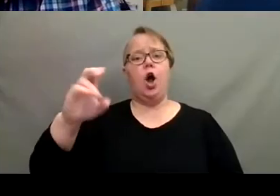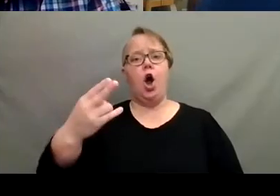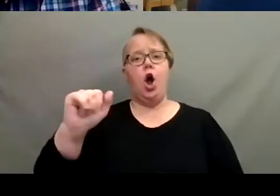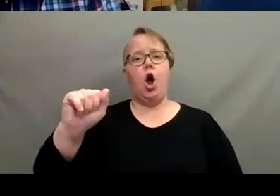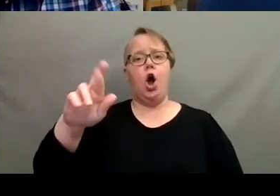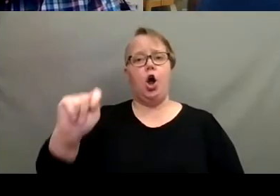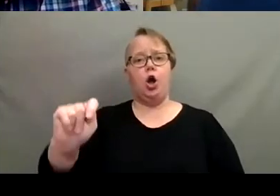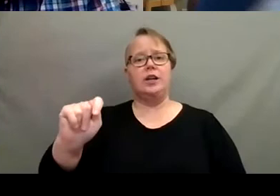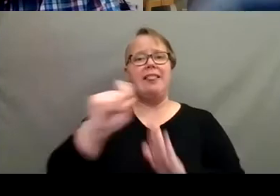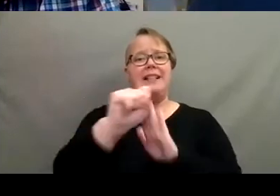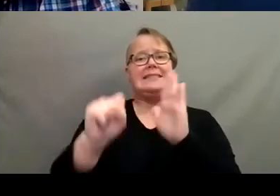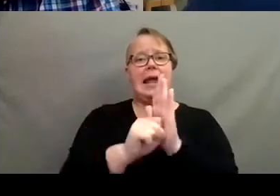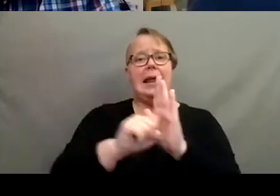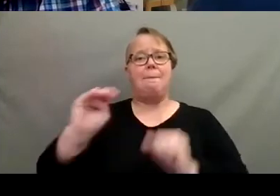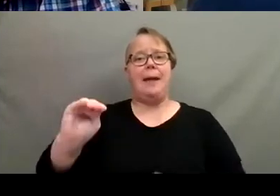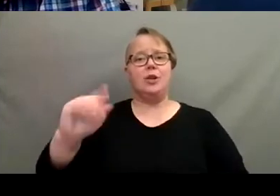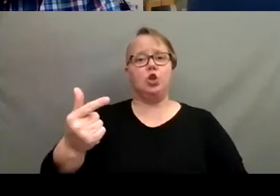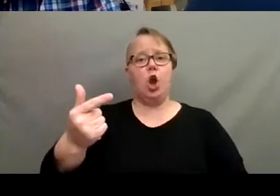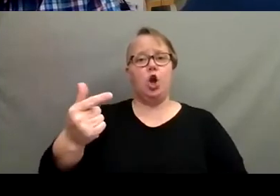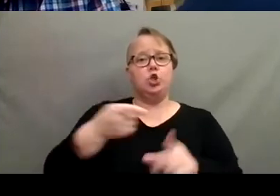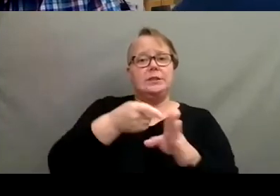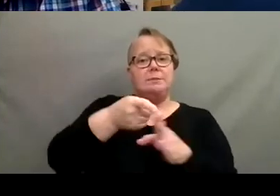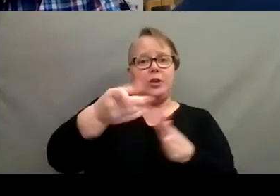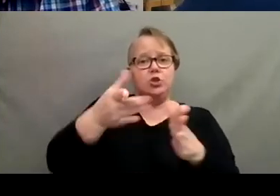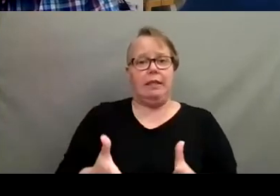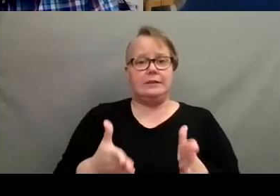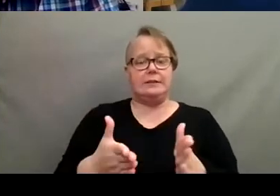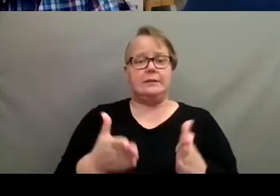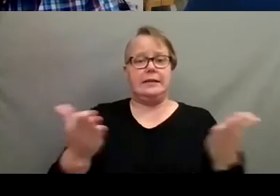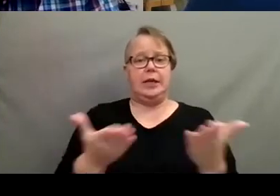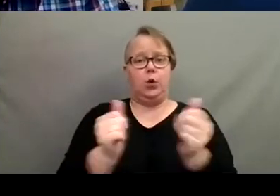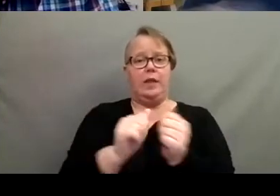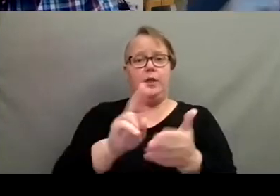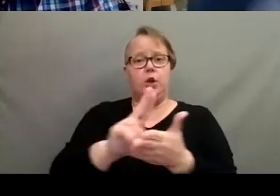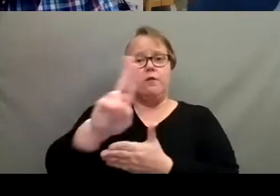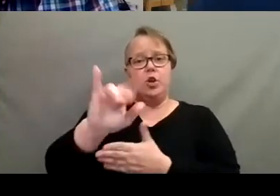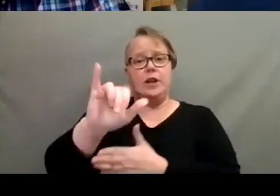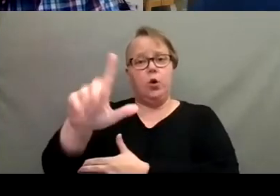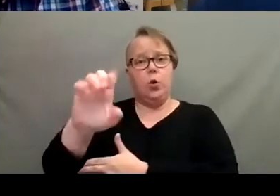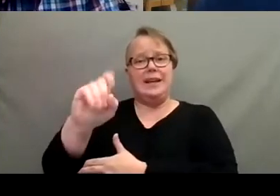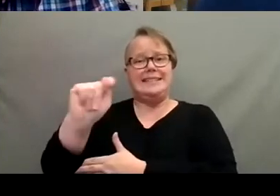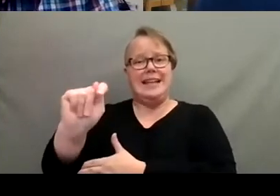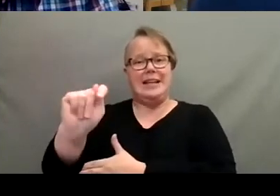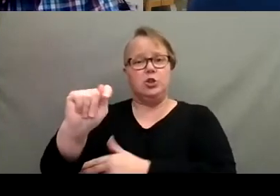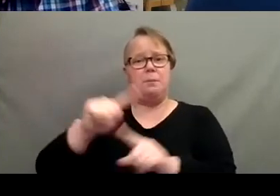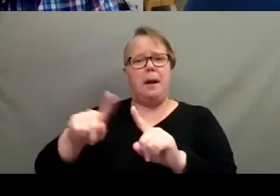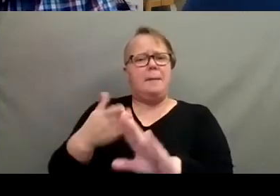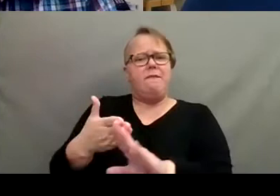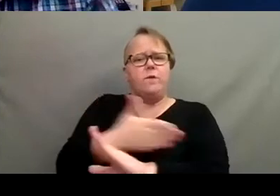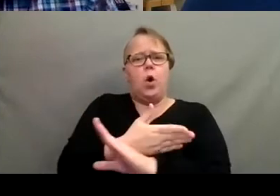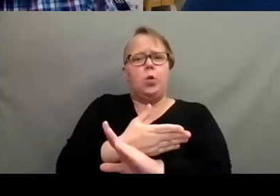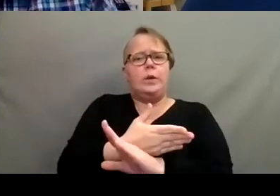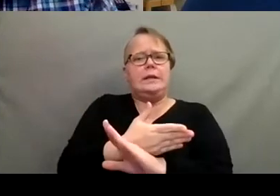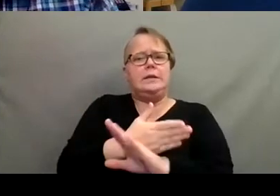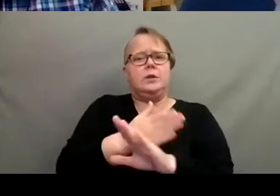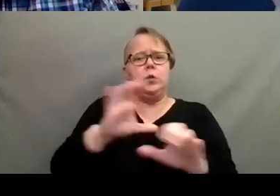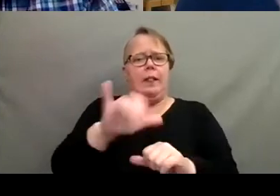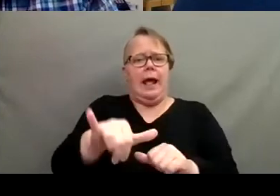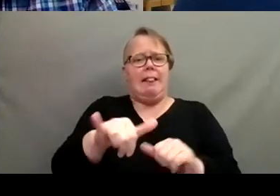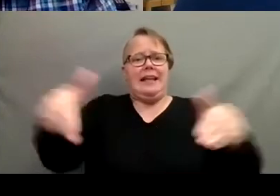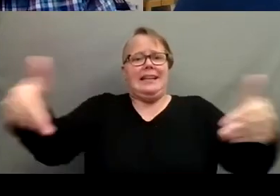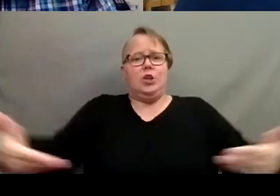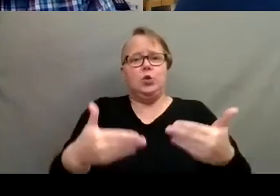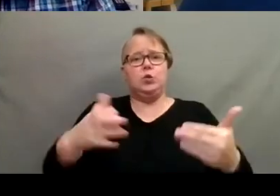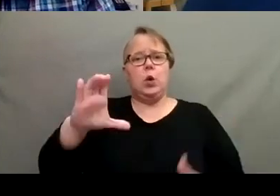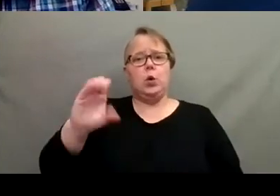Master Gardener Specialist here with University of Illinois Extension. But before we get to Candice, let us introduce our co